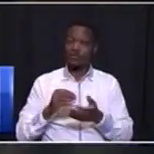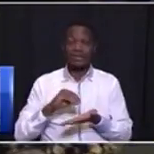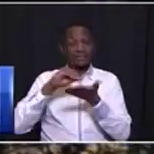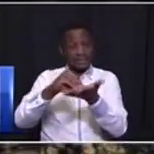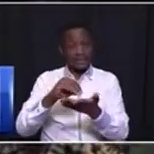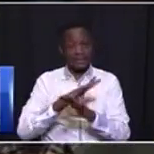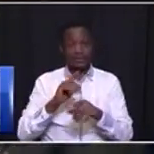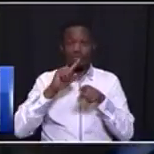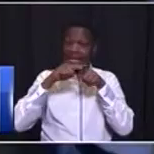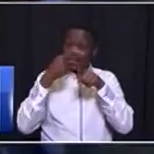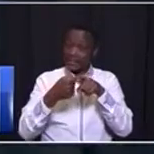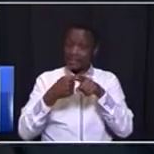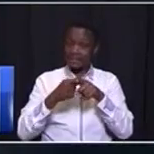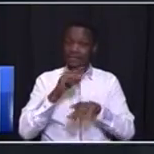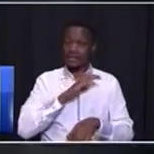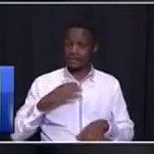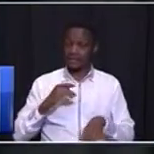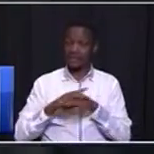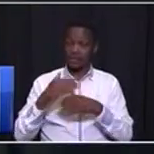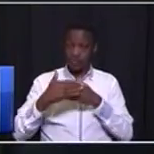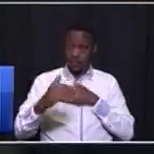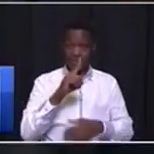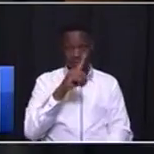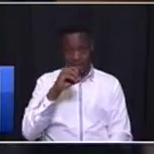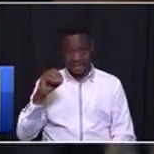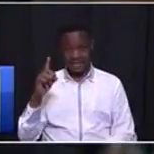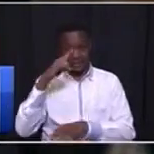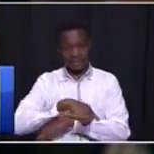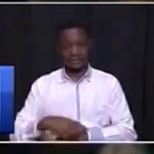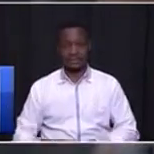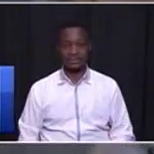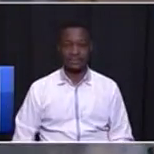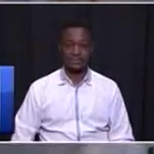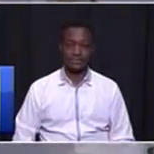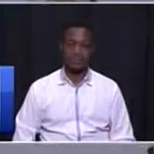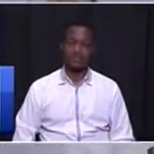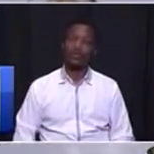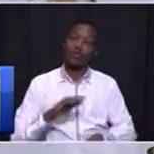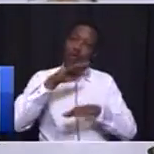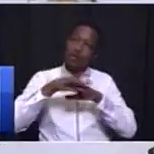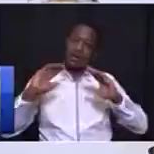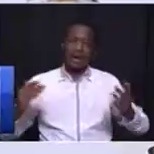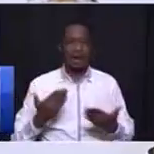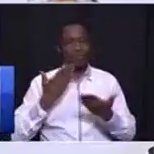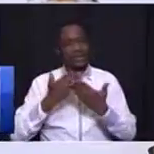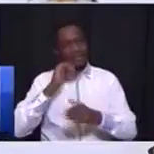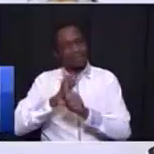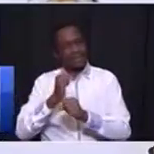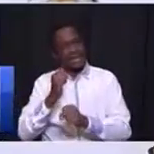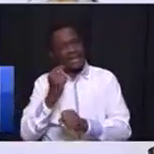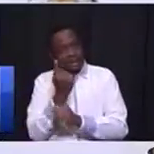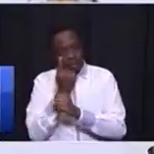in the next, within 100 days, in the first 100 days, on how we make Houghton the